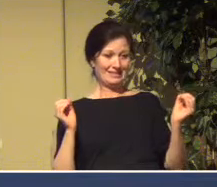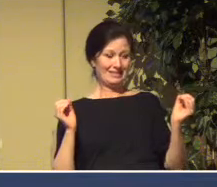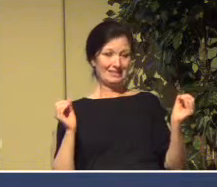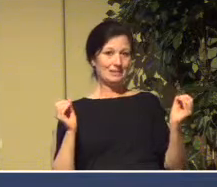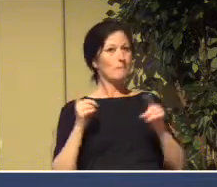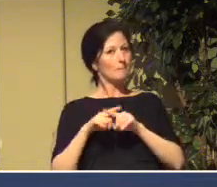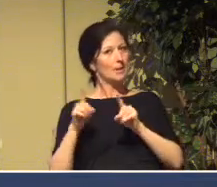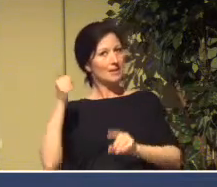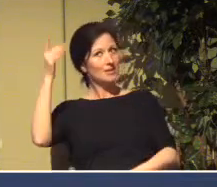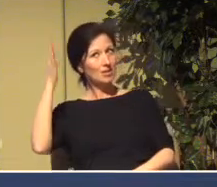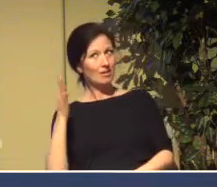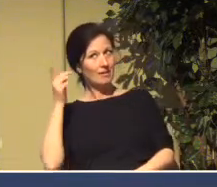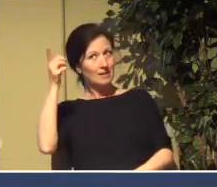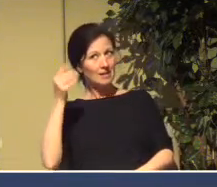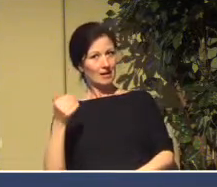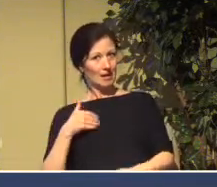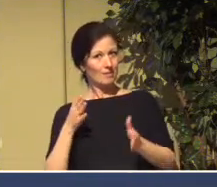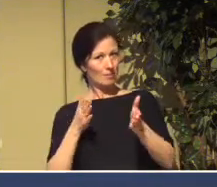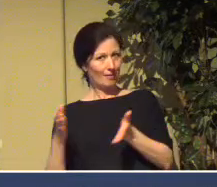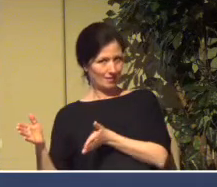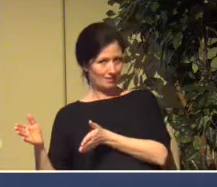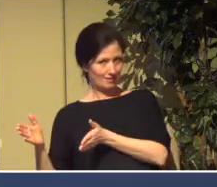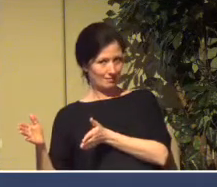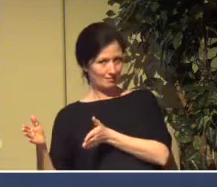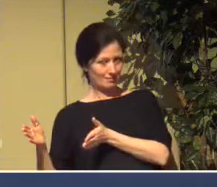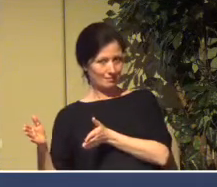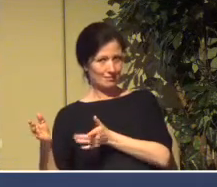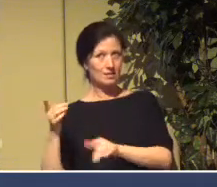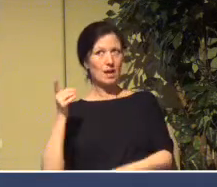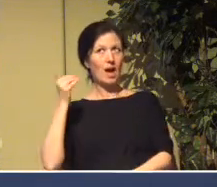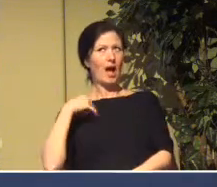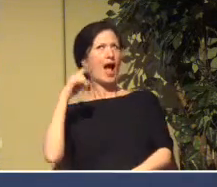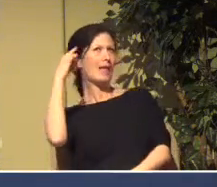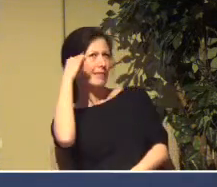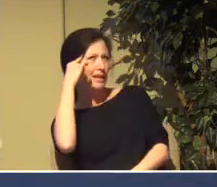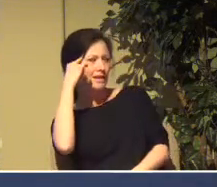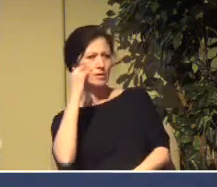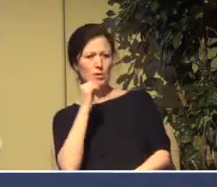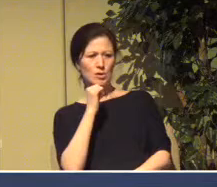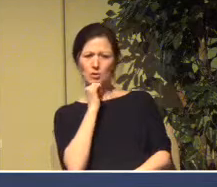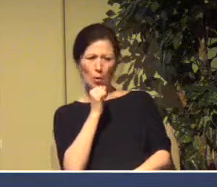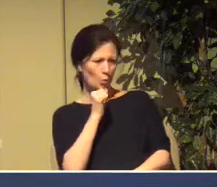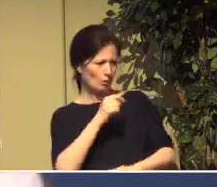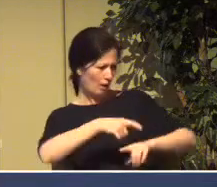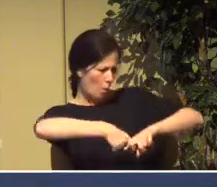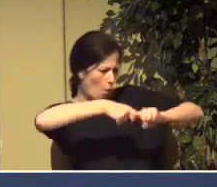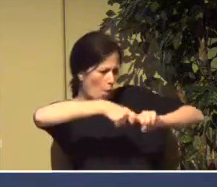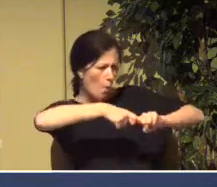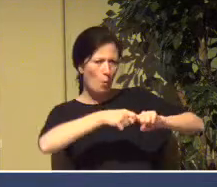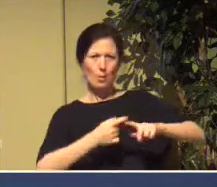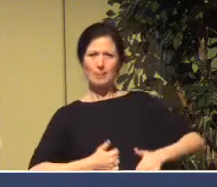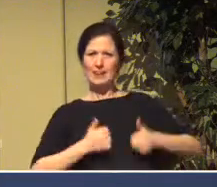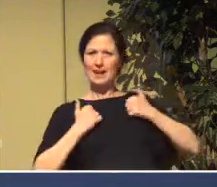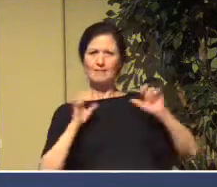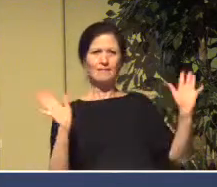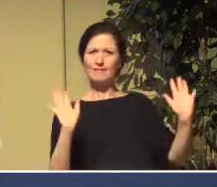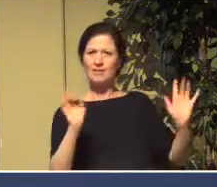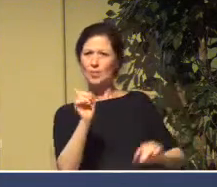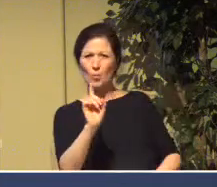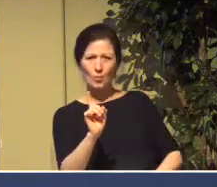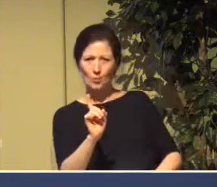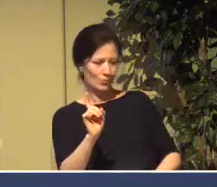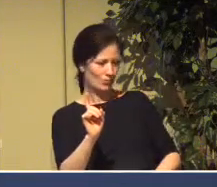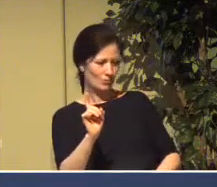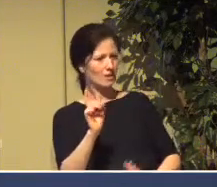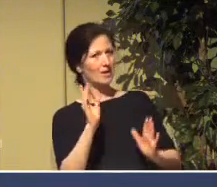He has things for us, and He's saying, I think as well, don't just put life on hold. And I have a hope